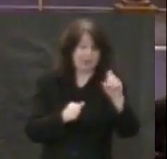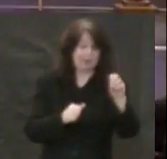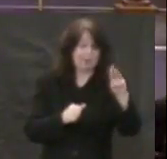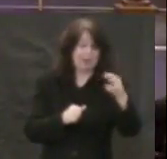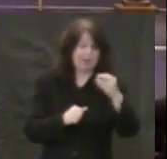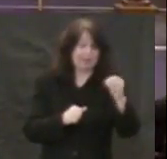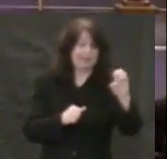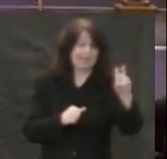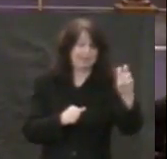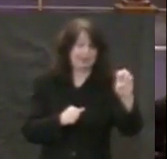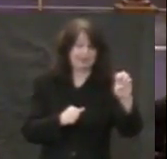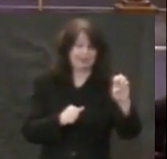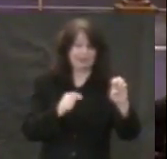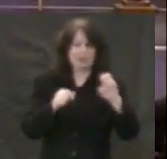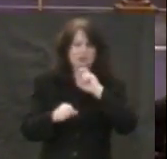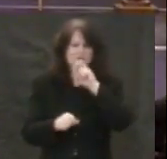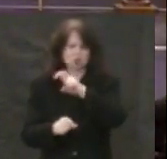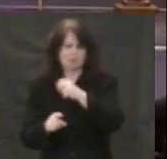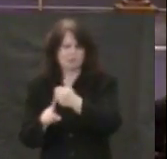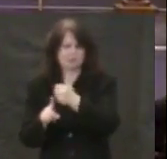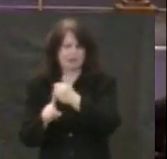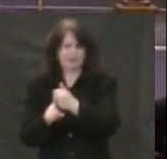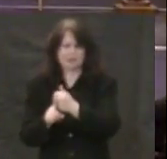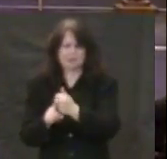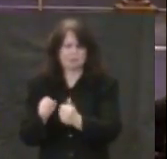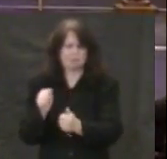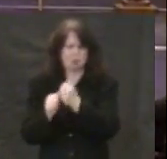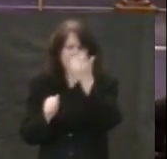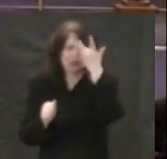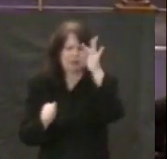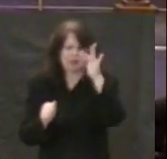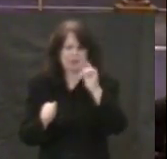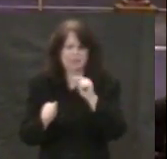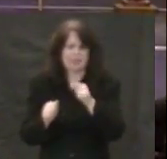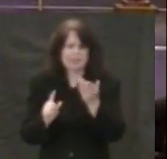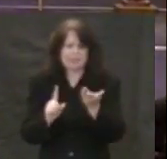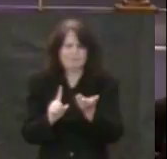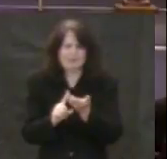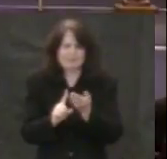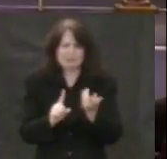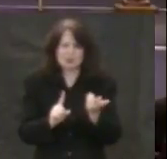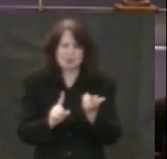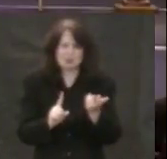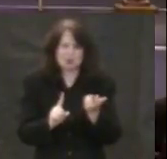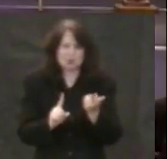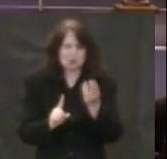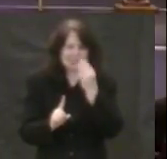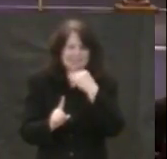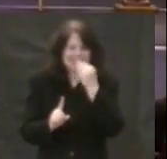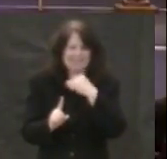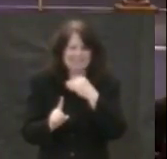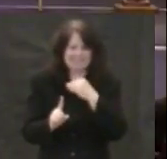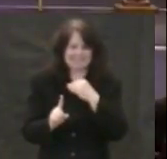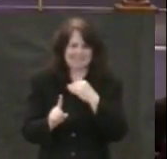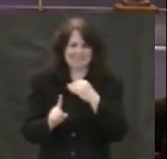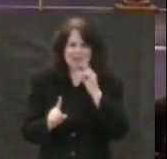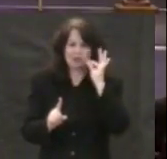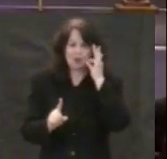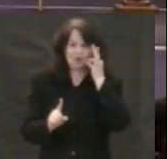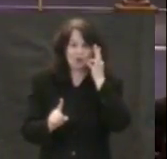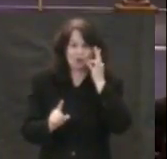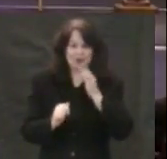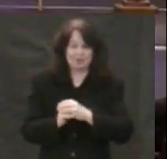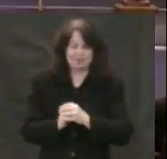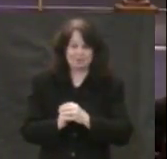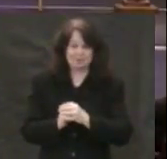animals, as the serpent convinces Adam and Eve to eat of the forbidden fruit. In the